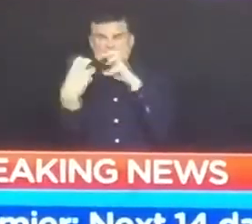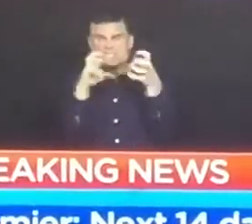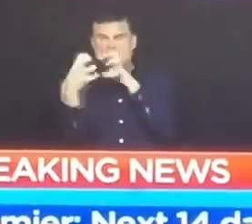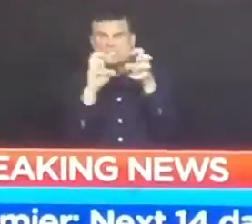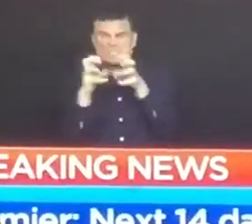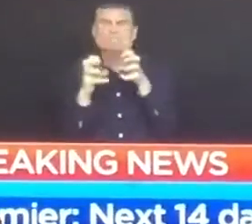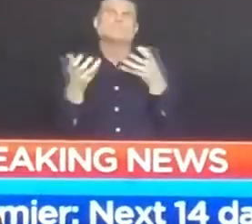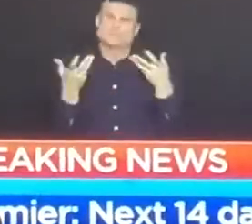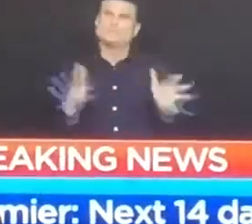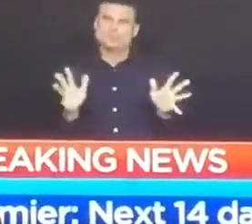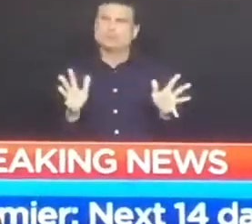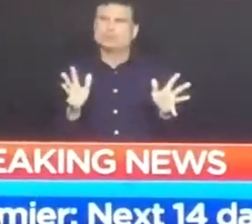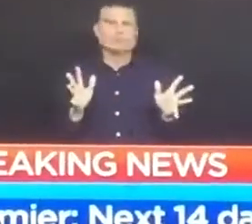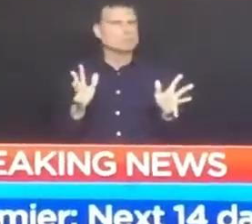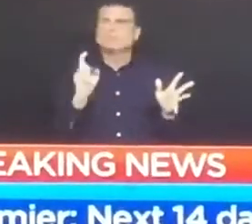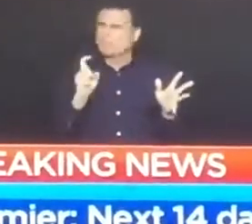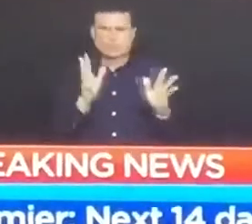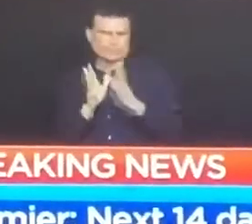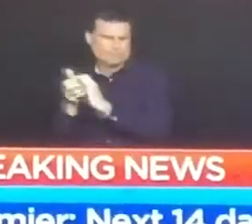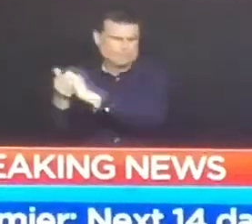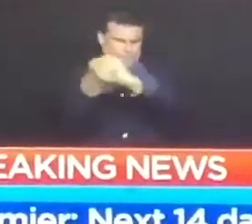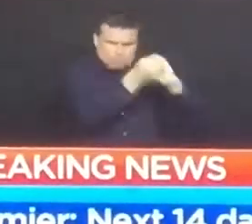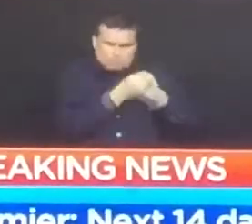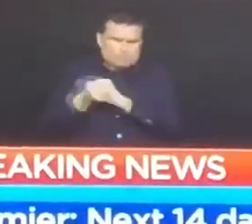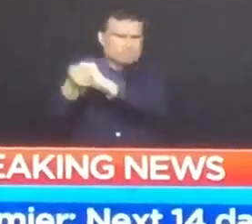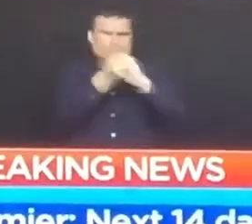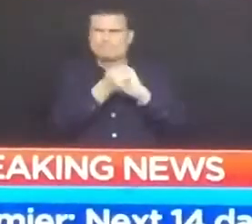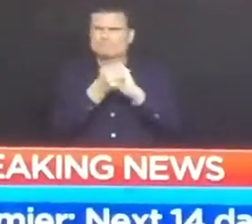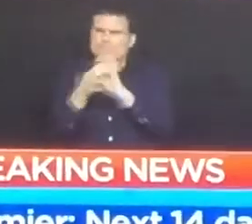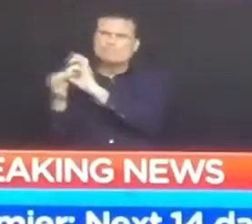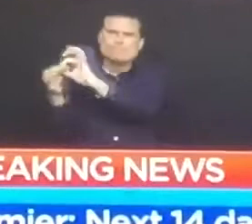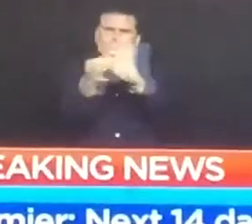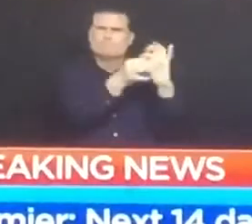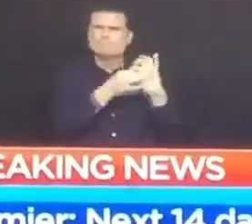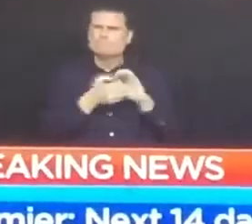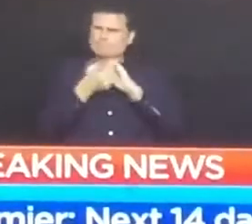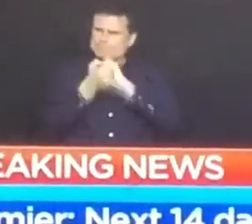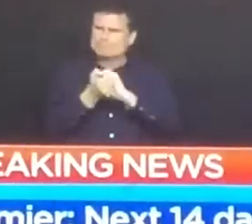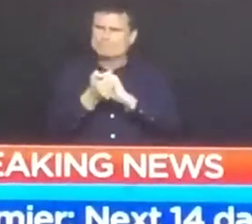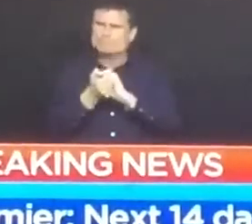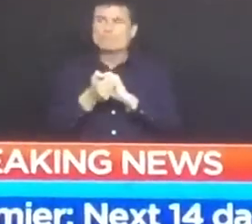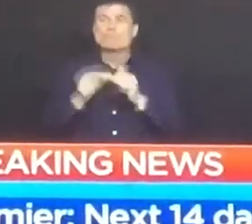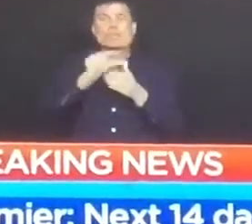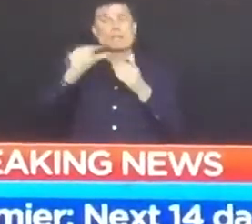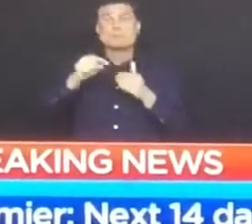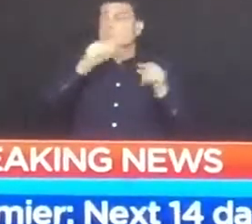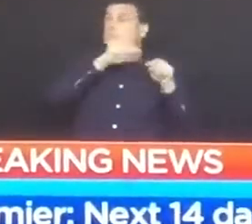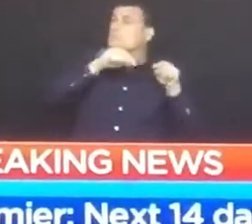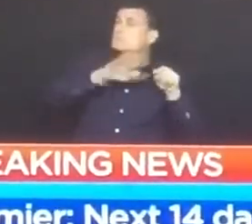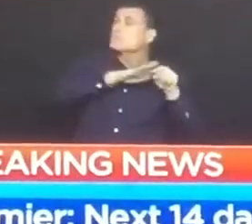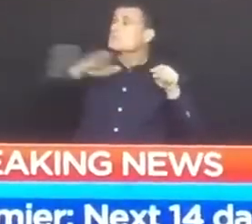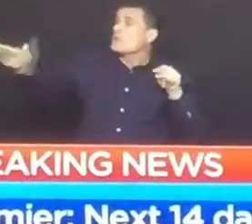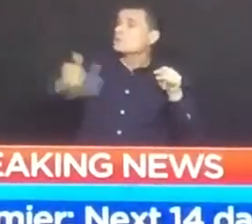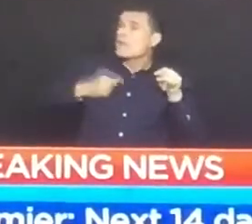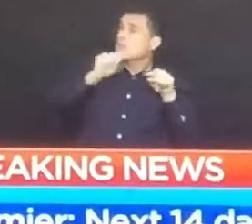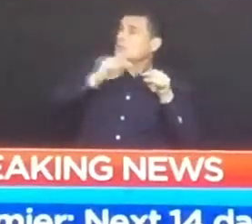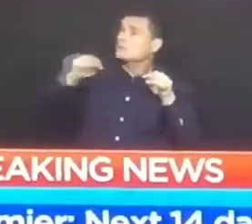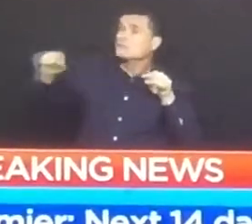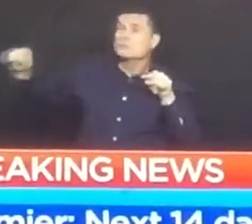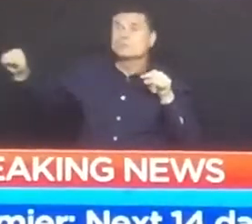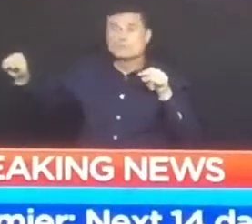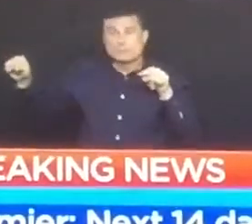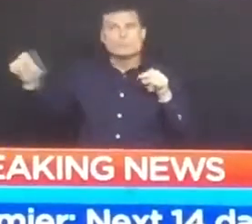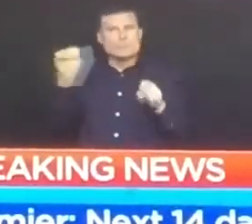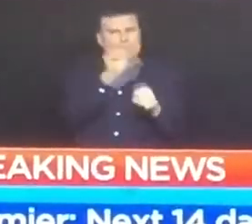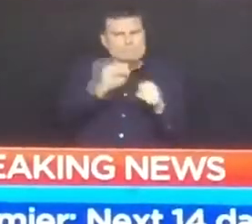solutions. This is a time of unprecedented cooperation, and it's only the beginning. We'll be taking further action in the